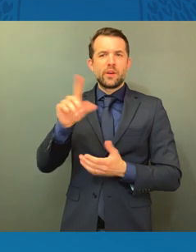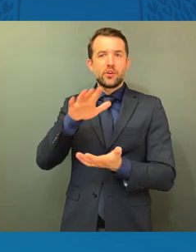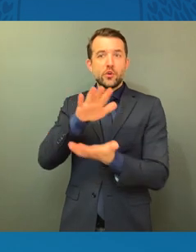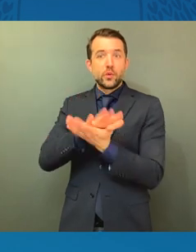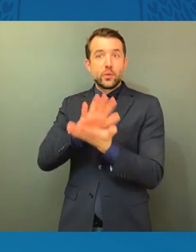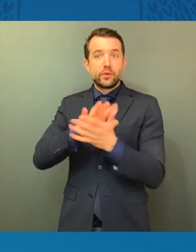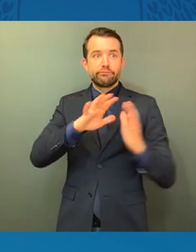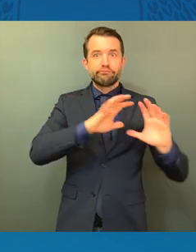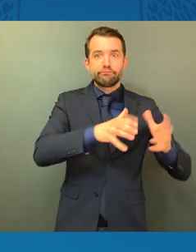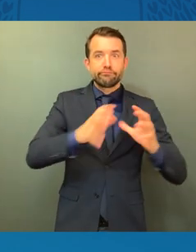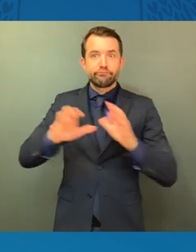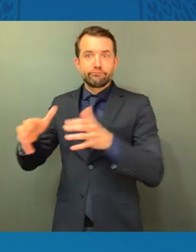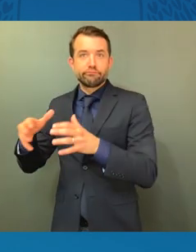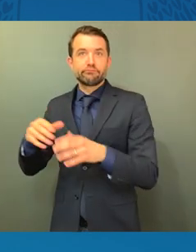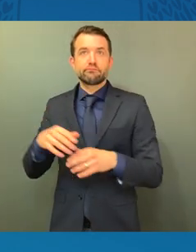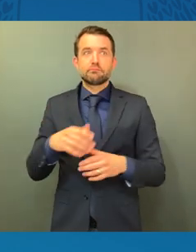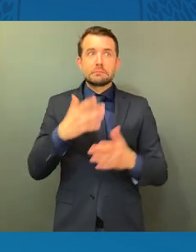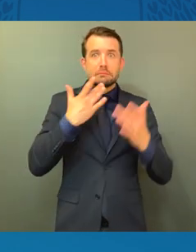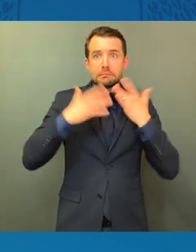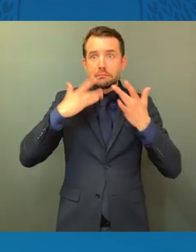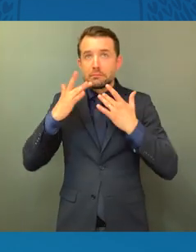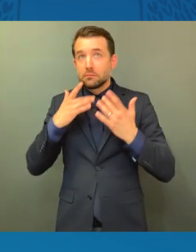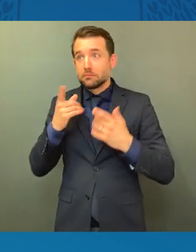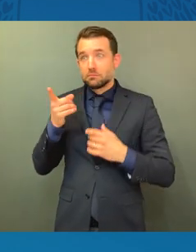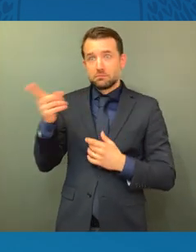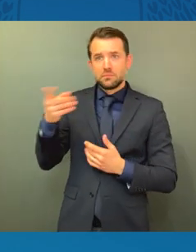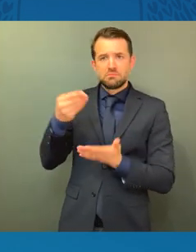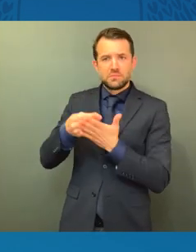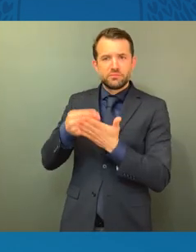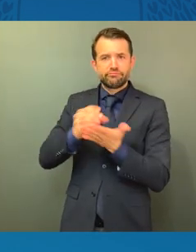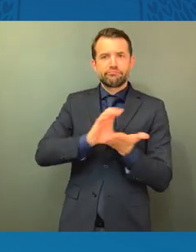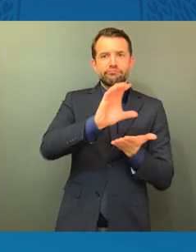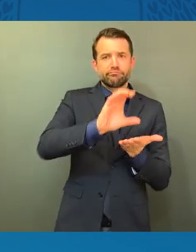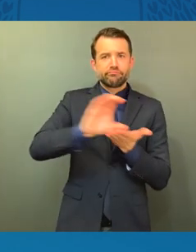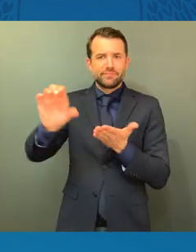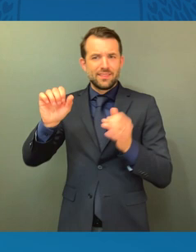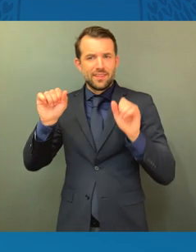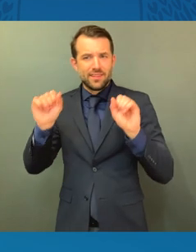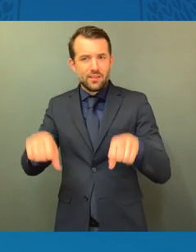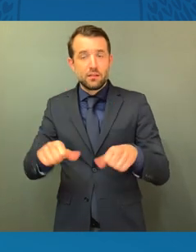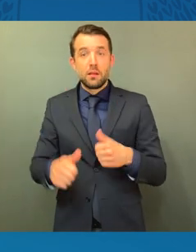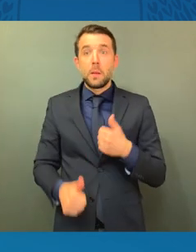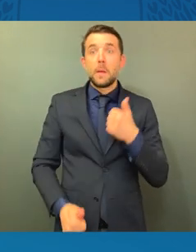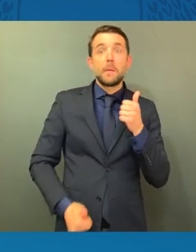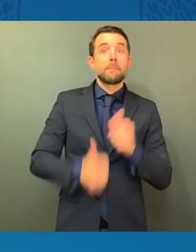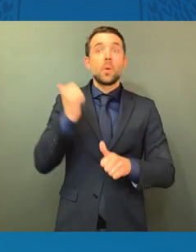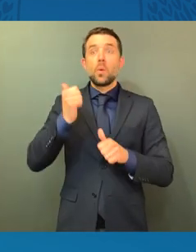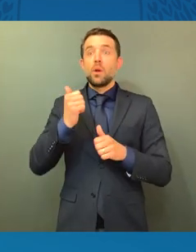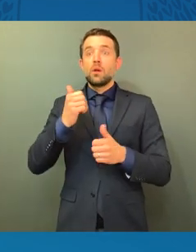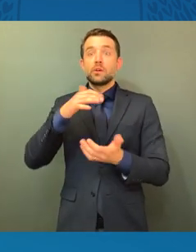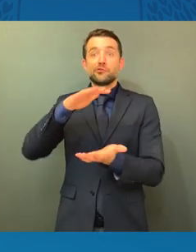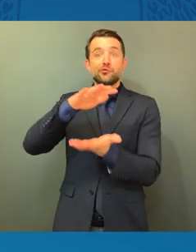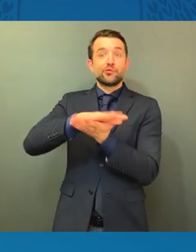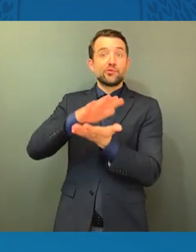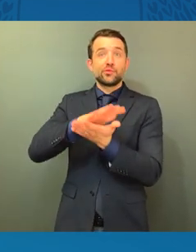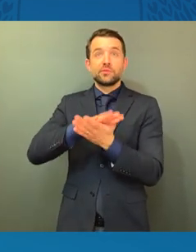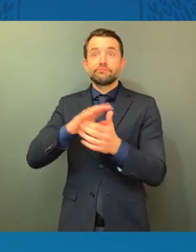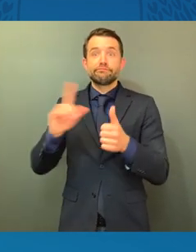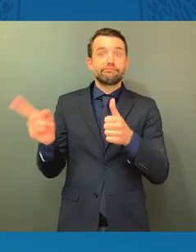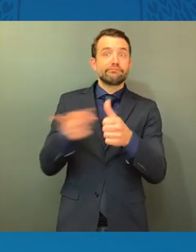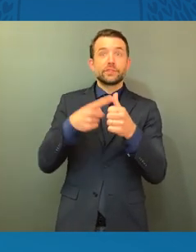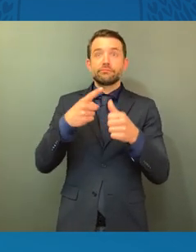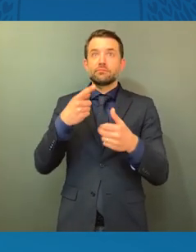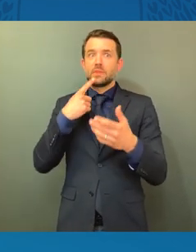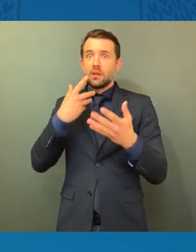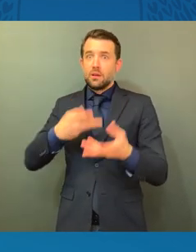save schools money. In most school districts, the second-largest yearly expense after salaries is the energy